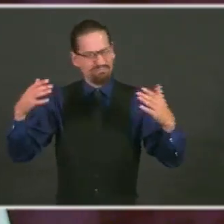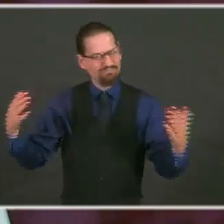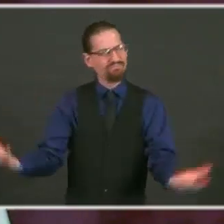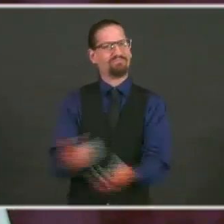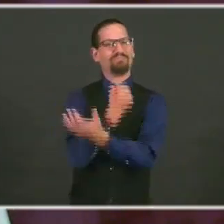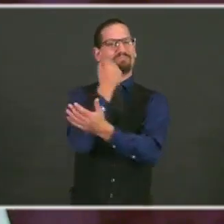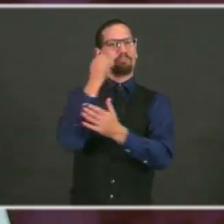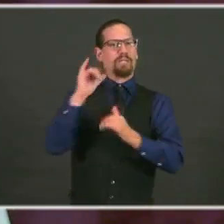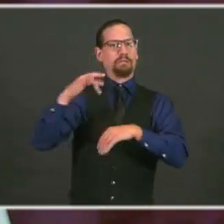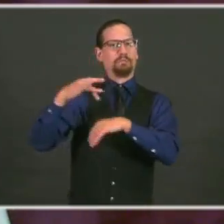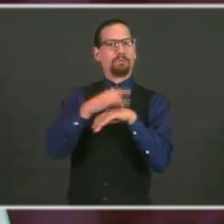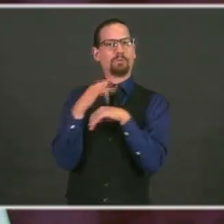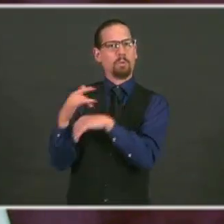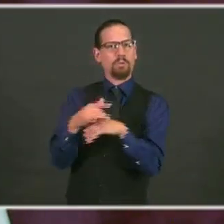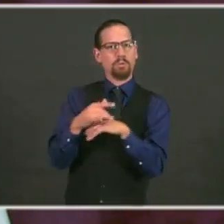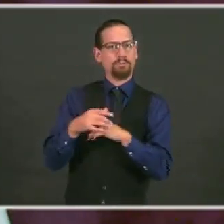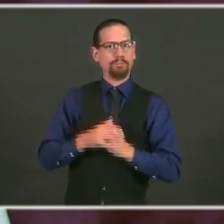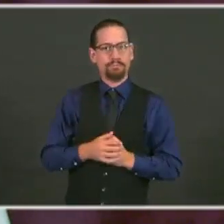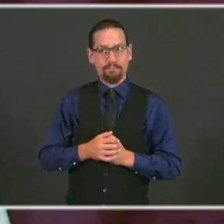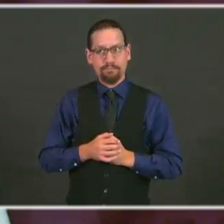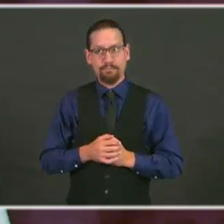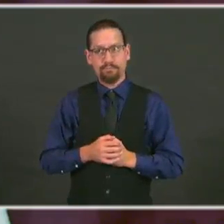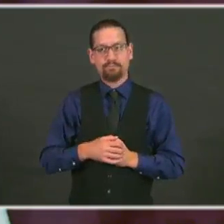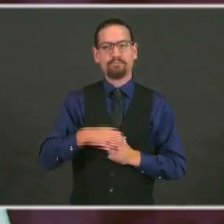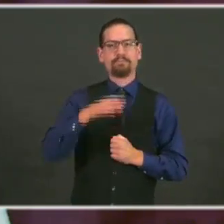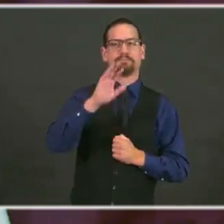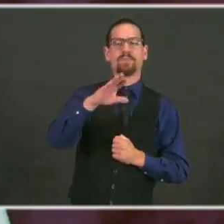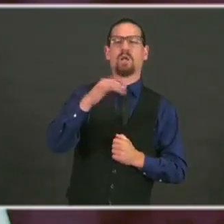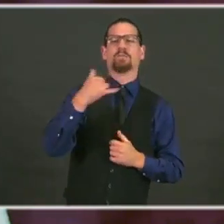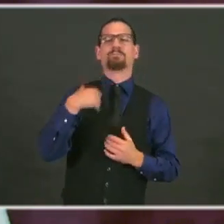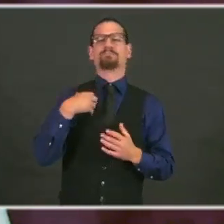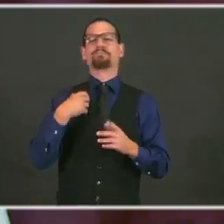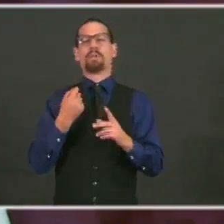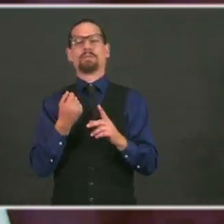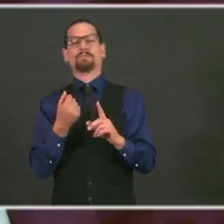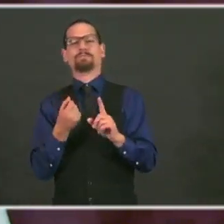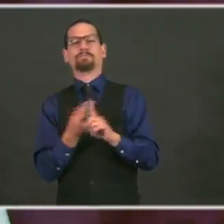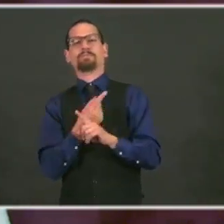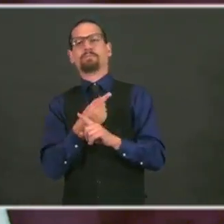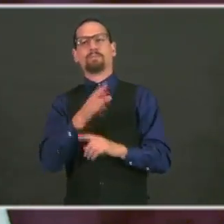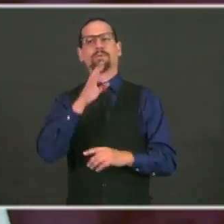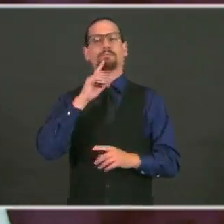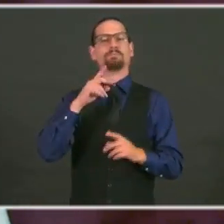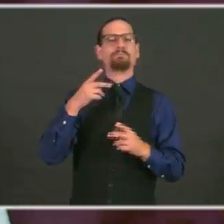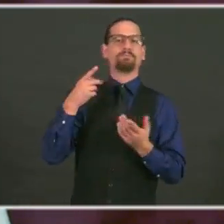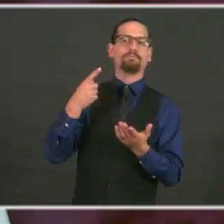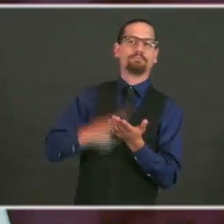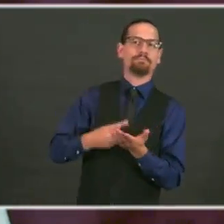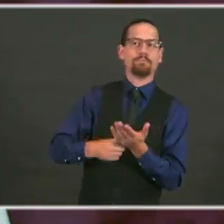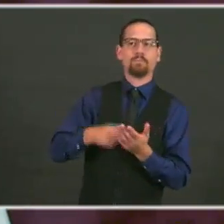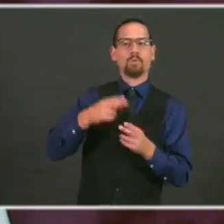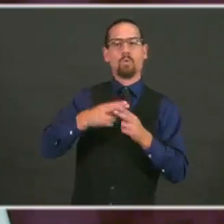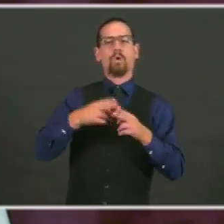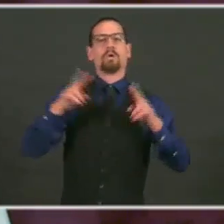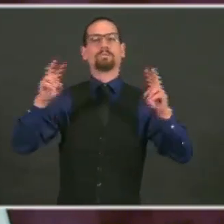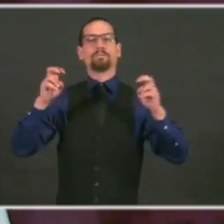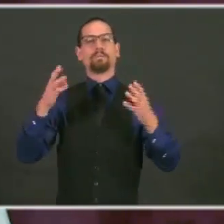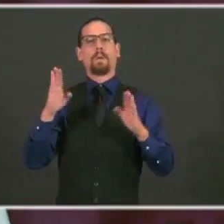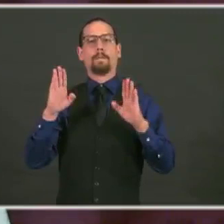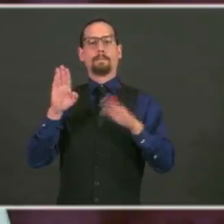Relatedly, I want to talk for a minute about our Back to Work initiative and extended unemployment